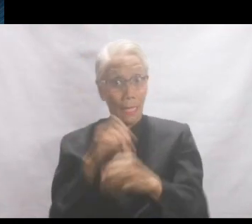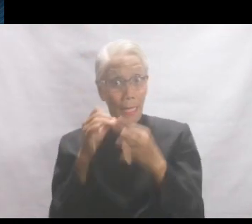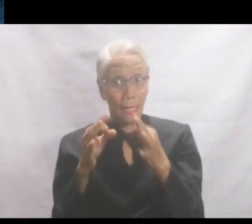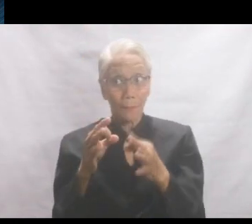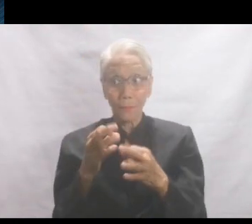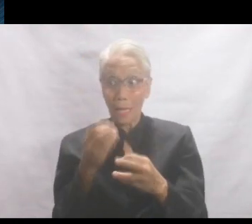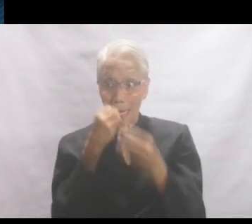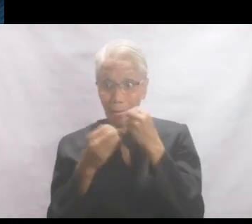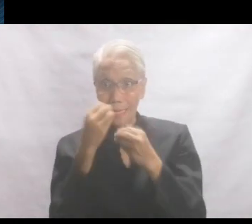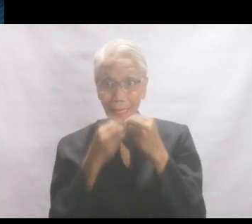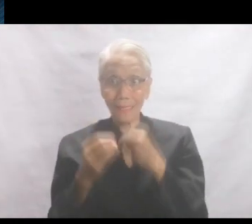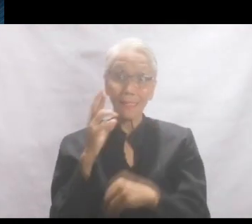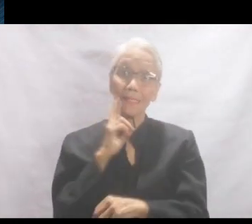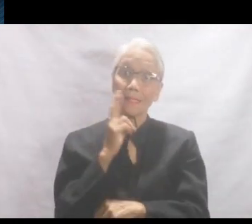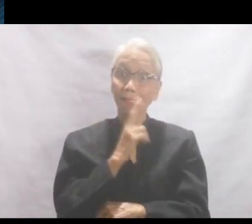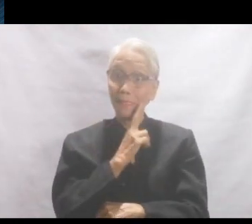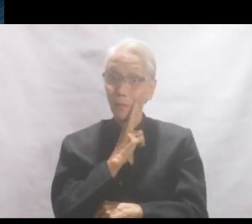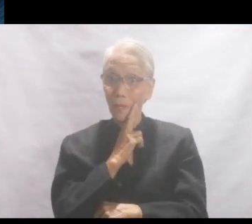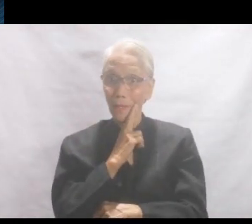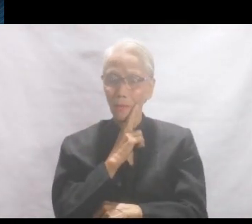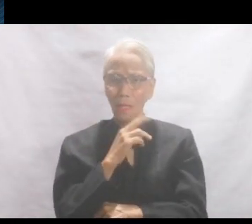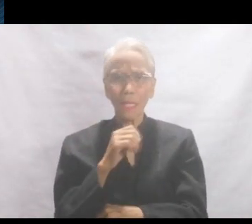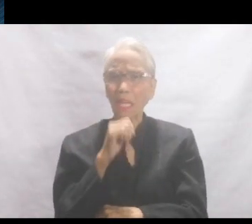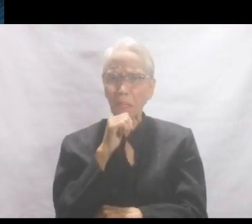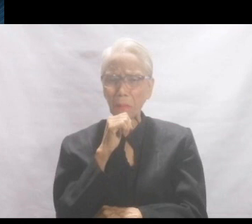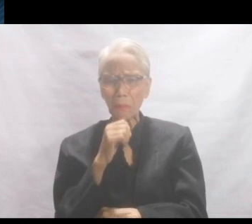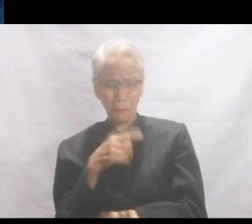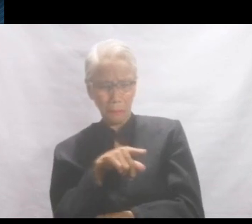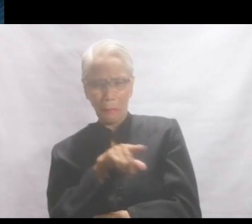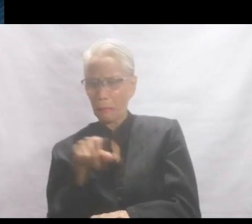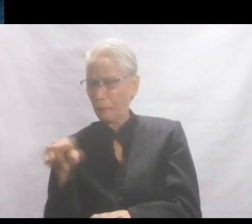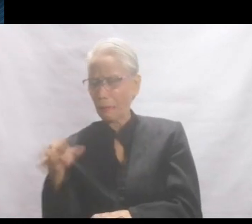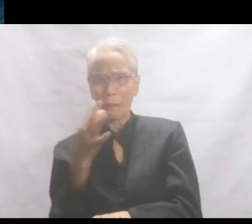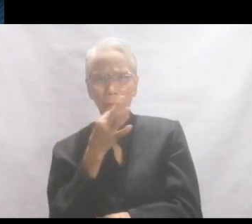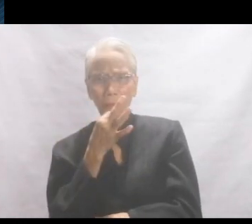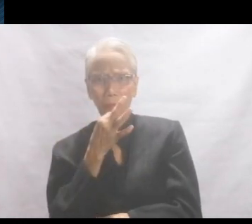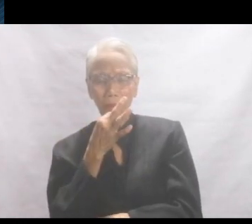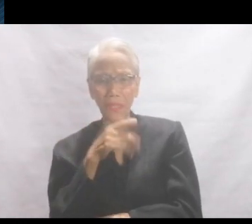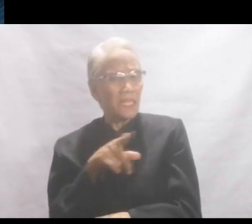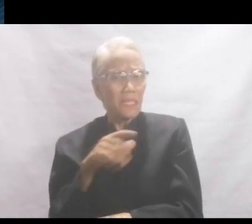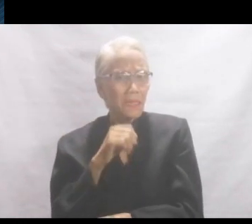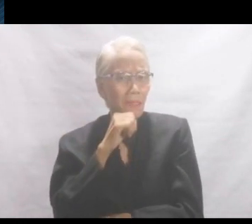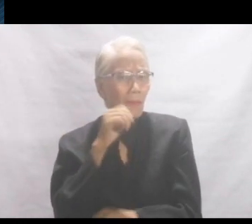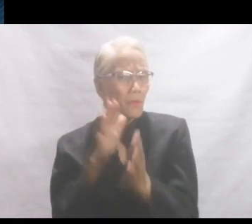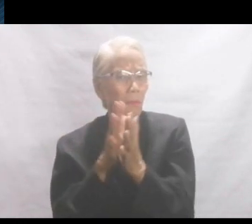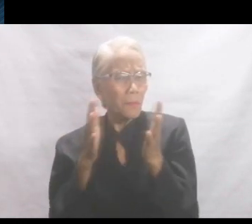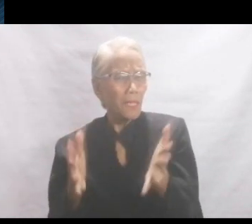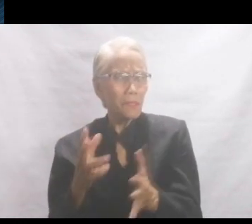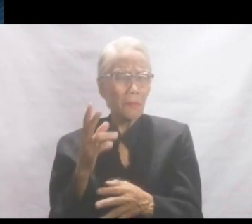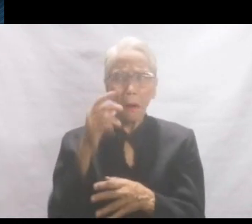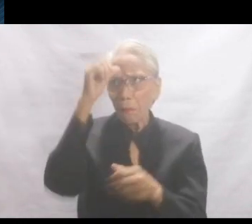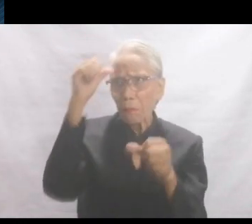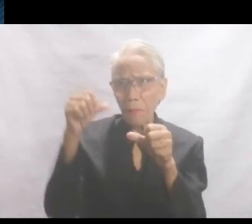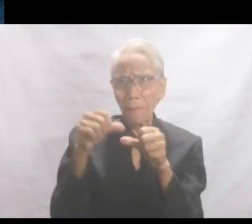pag kumakain ka sa isang diner o restaurant, na hindi impressive ang food, hindi mo gaanong maalala ang